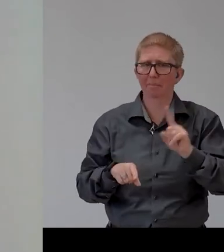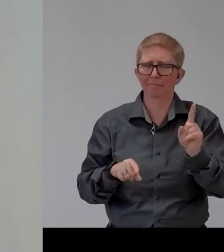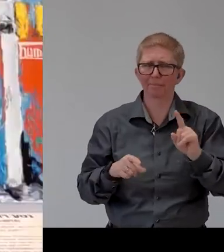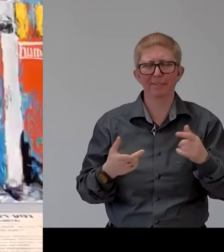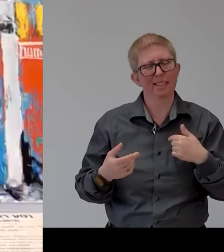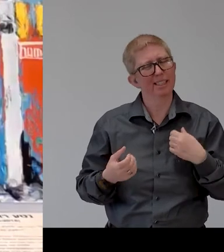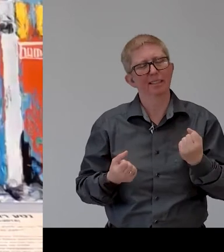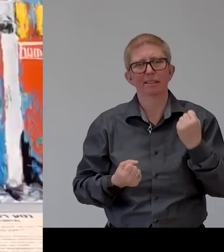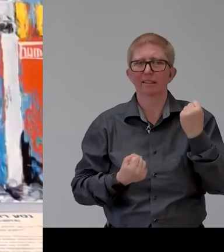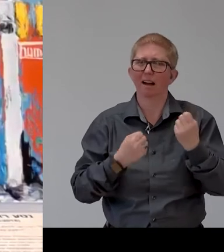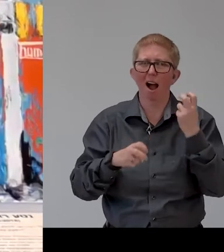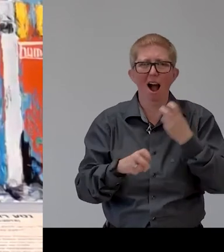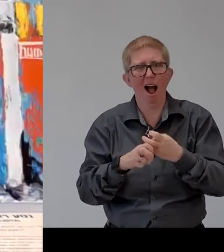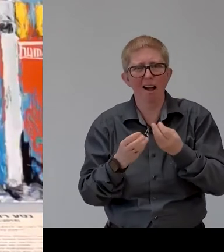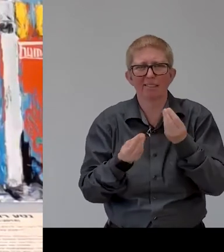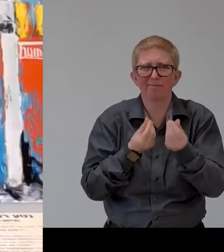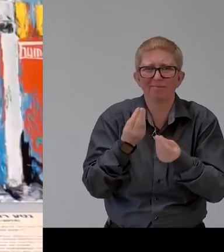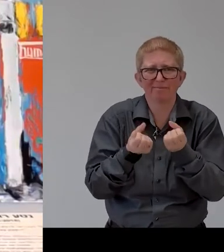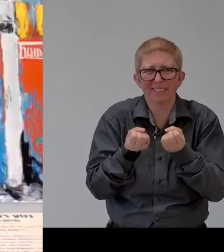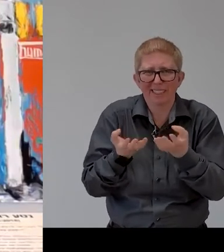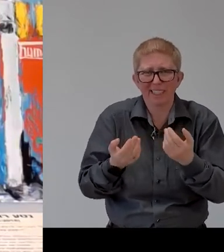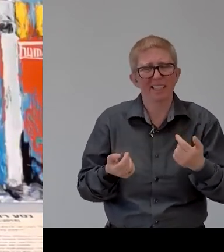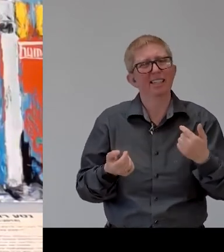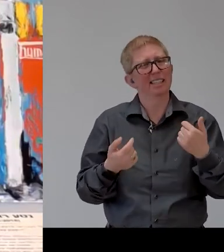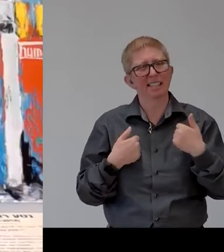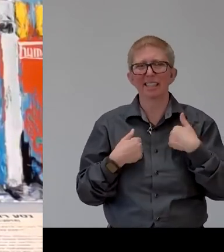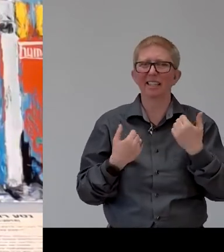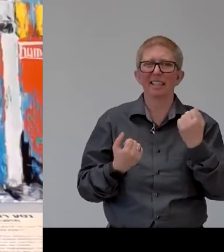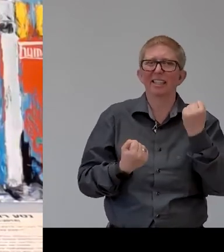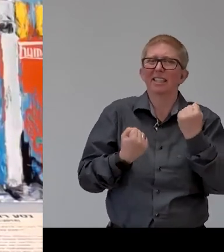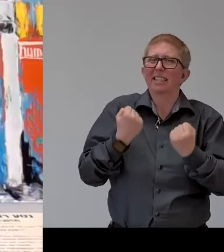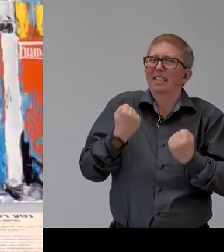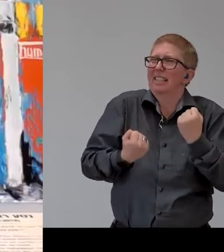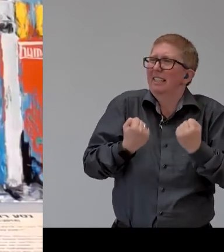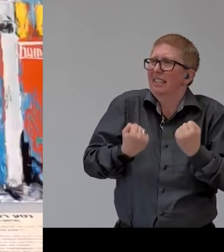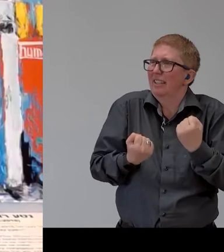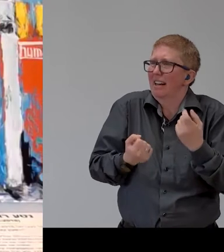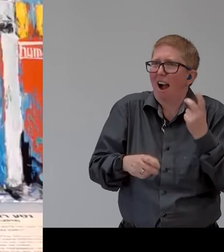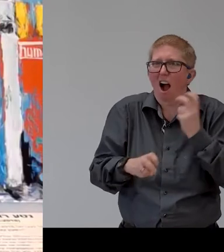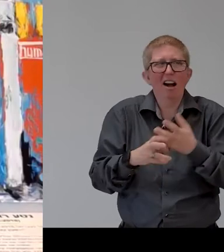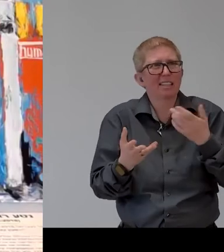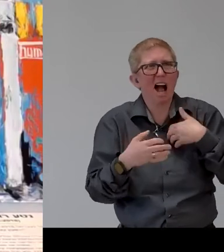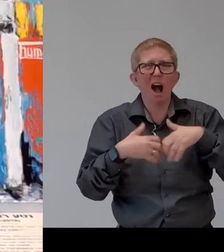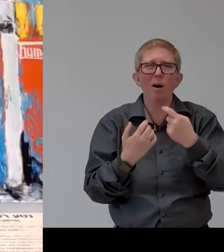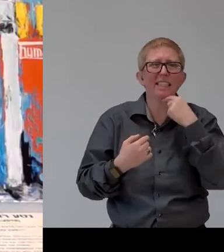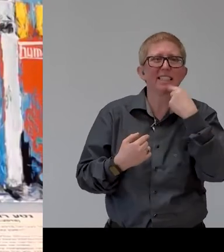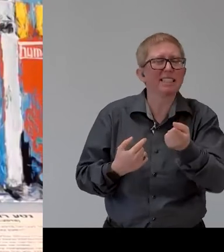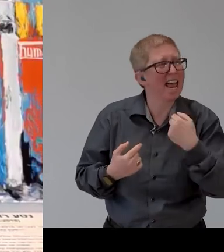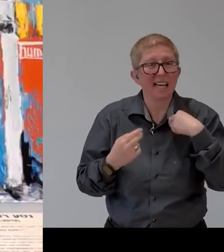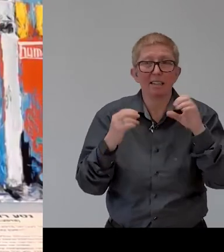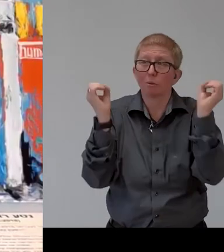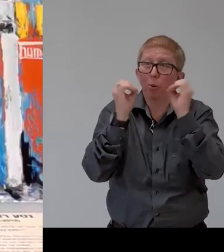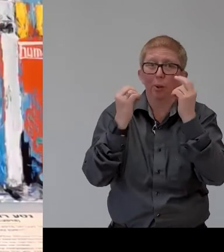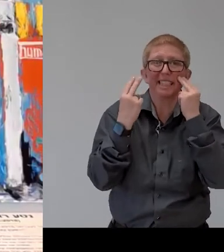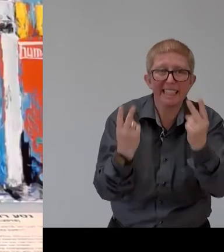yes but it was it was important for us to show our participants here in the zoom um uh how